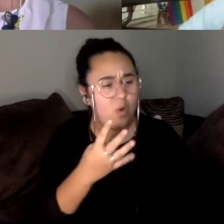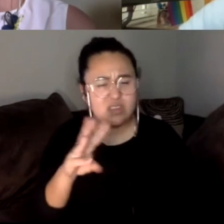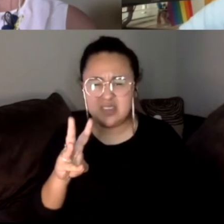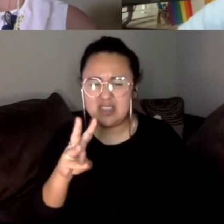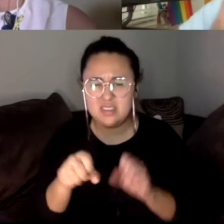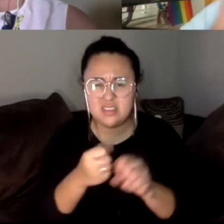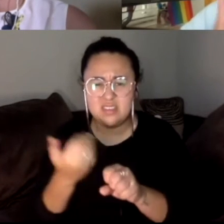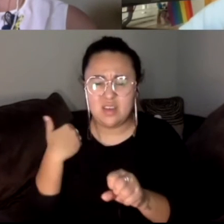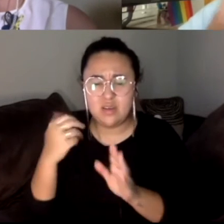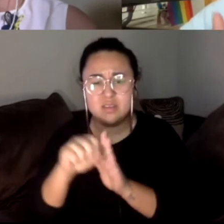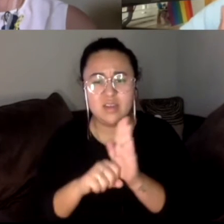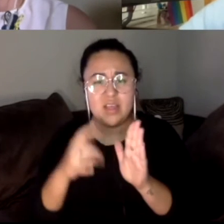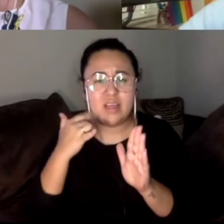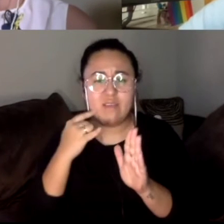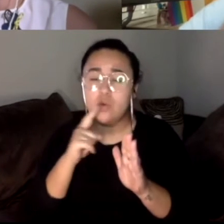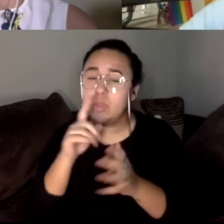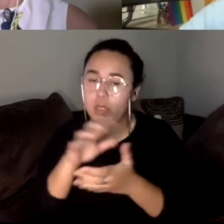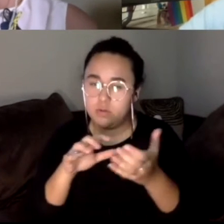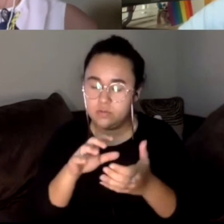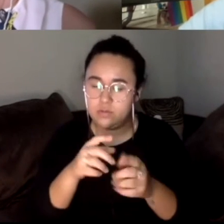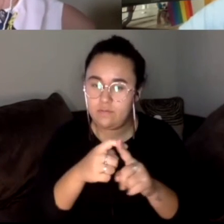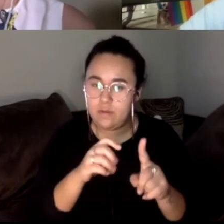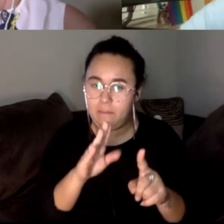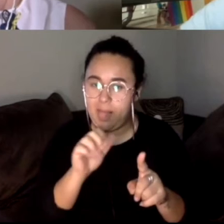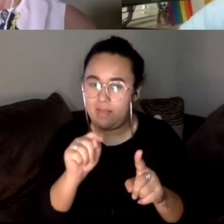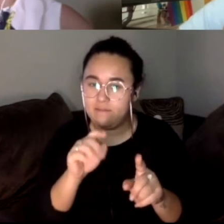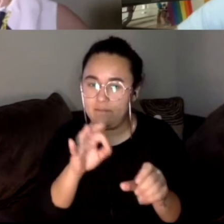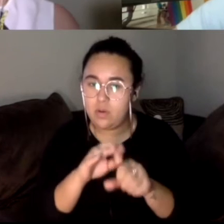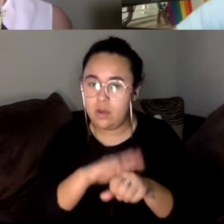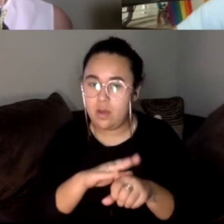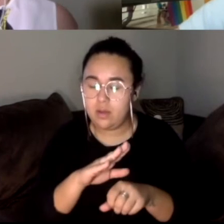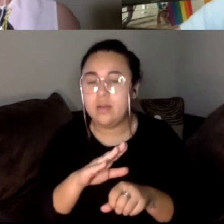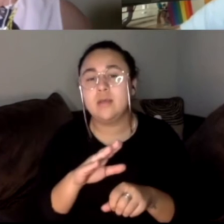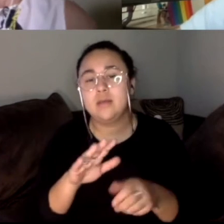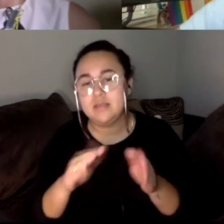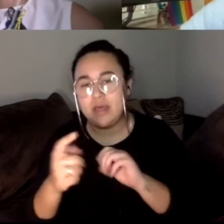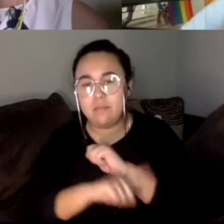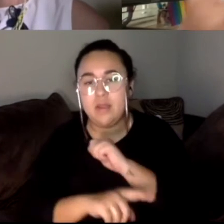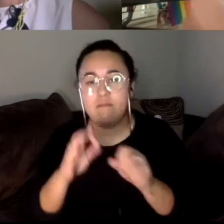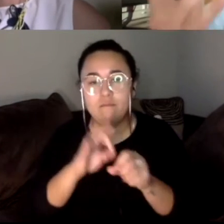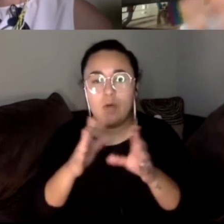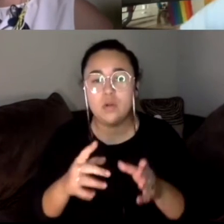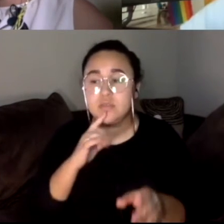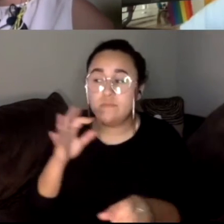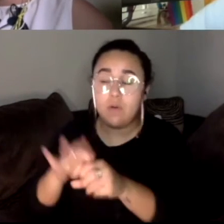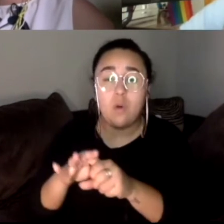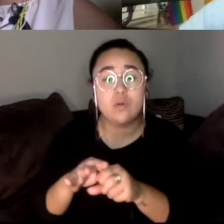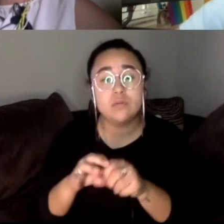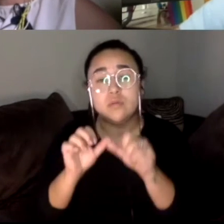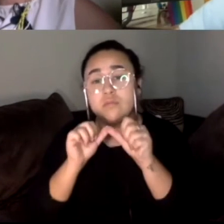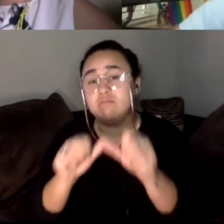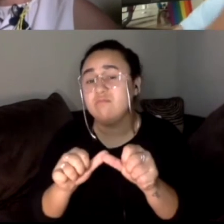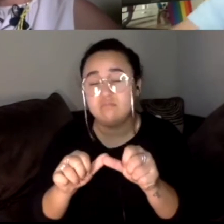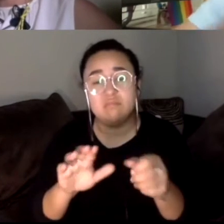as the state of California, very confusingly also by the ballot voted on death penalty, right? And then the voters voted to essentially uphold death penalty,